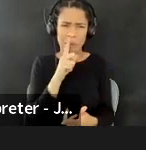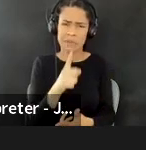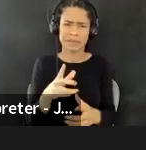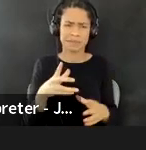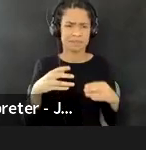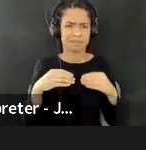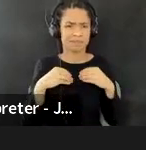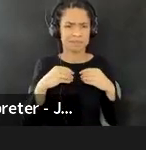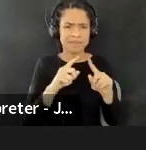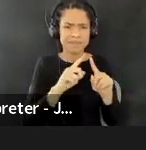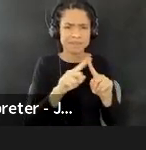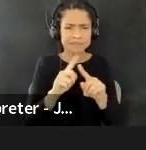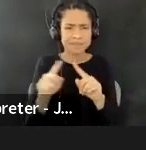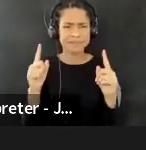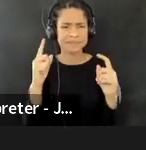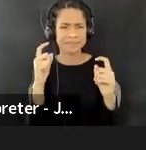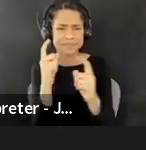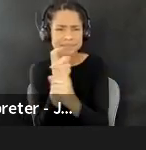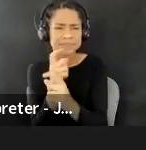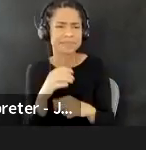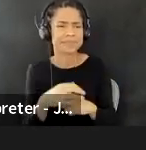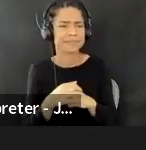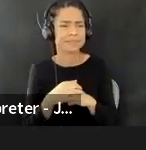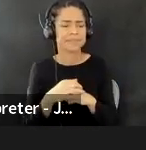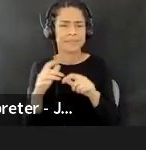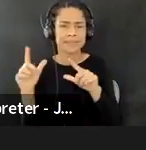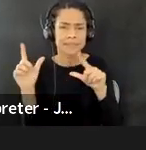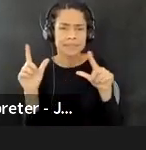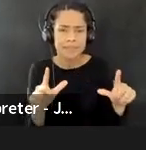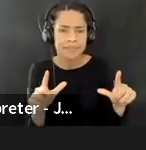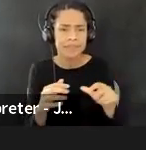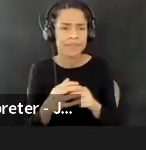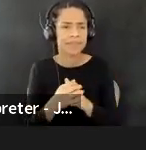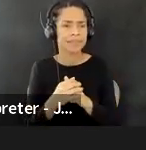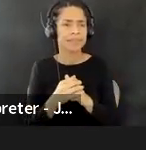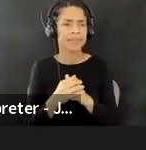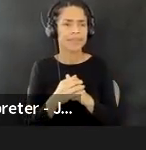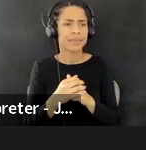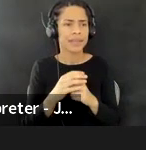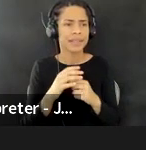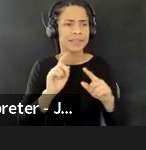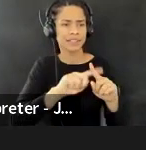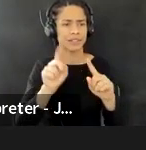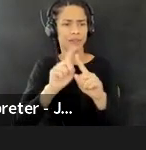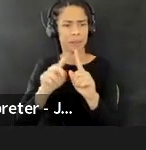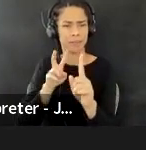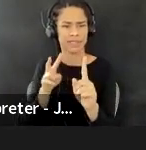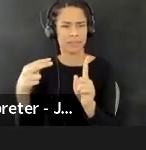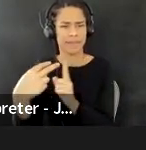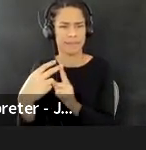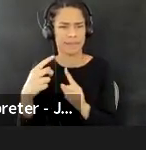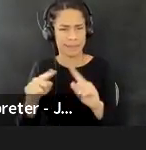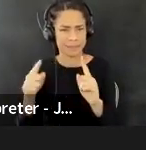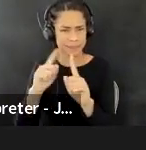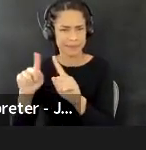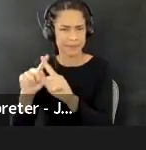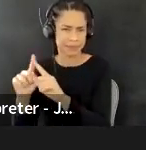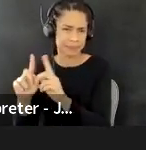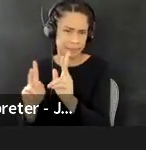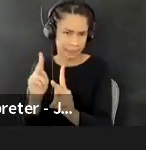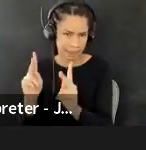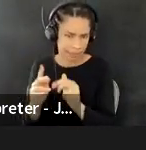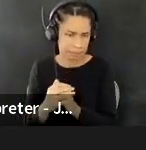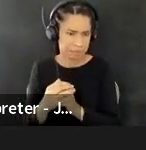different viewpoints and lenses, um, that individuals were bringing forward. Um, but we heard a number of things. So, um,